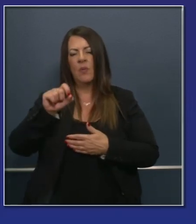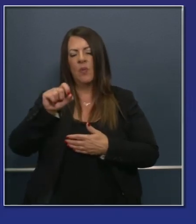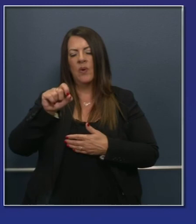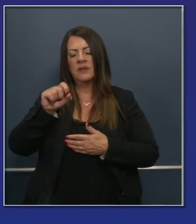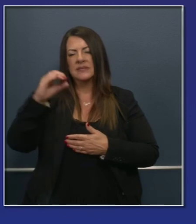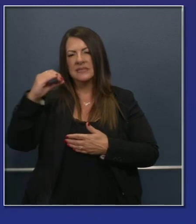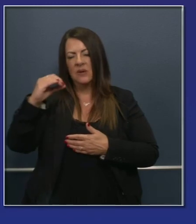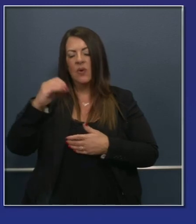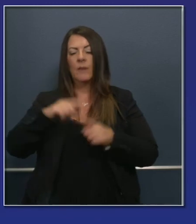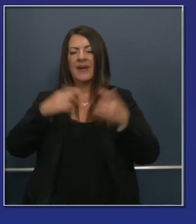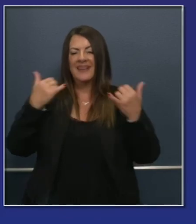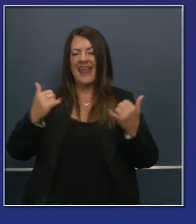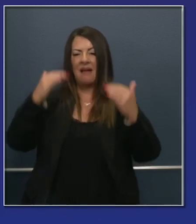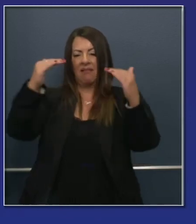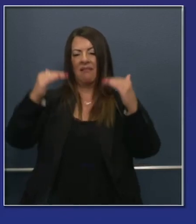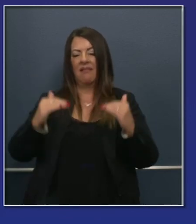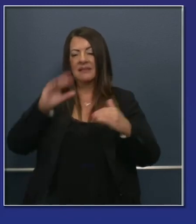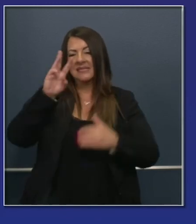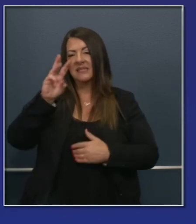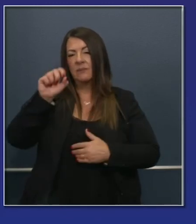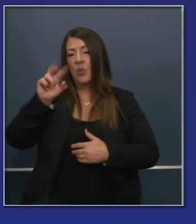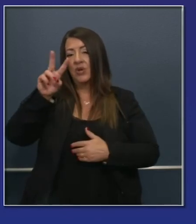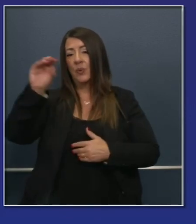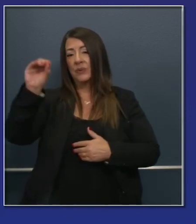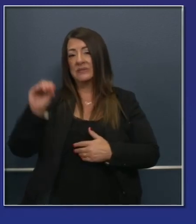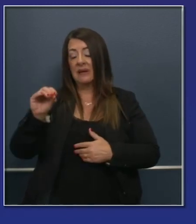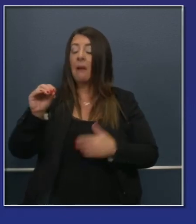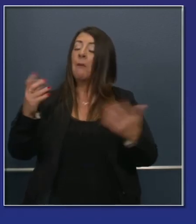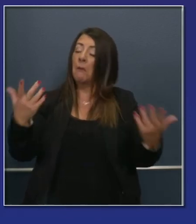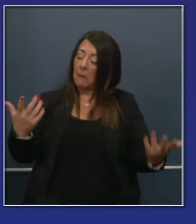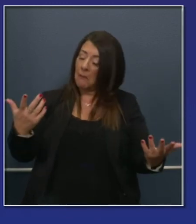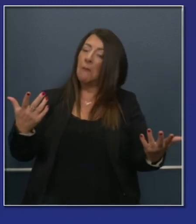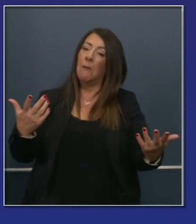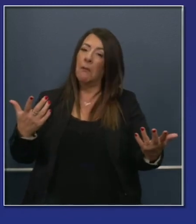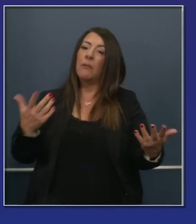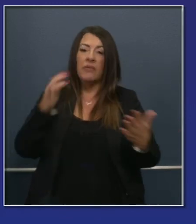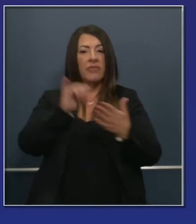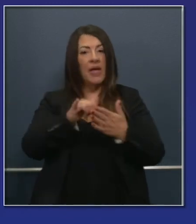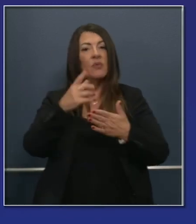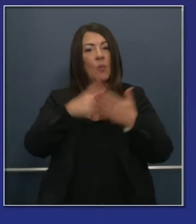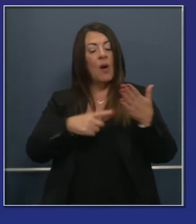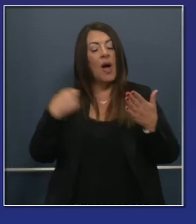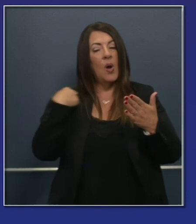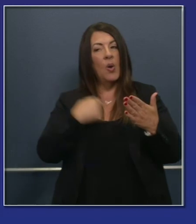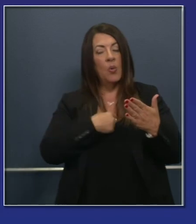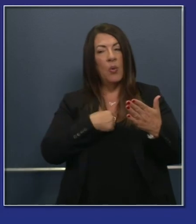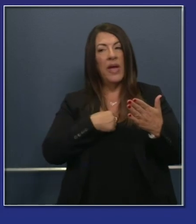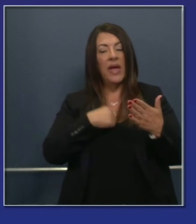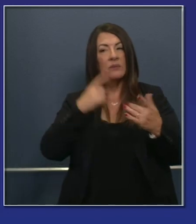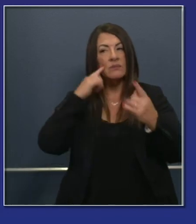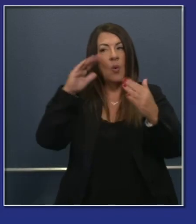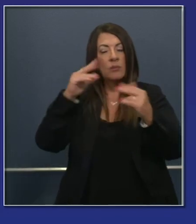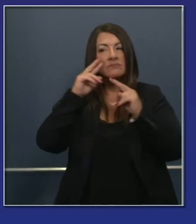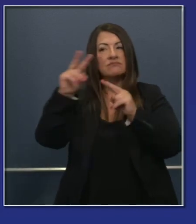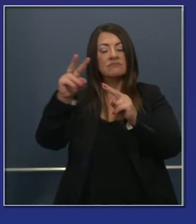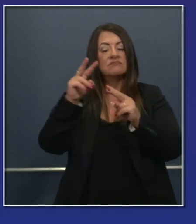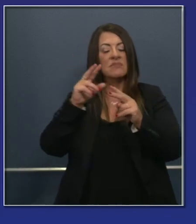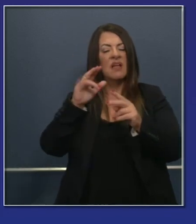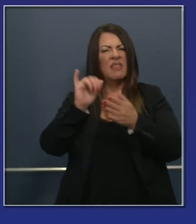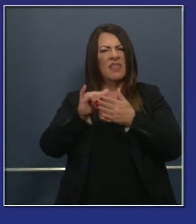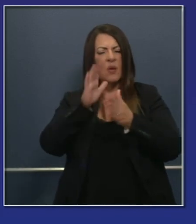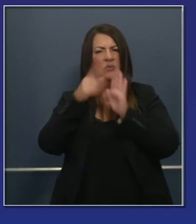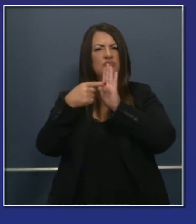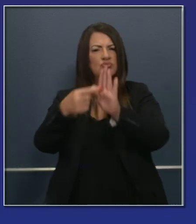at 6.2%, moving as we asserted a few weeks back and certainly asserted